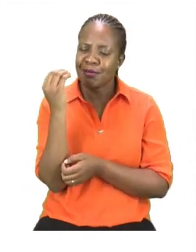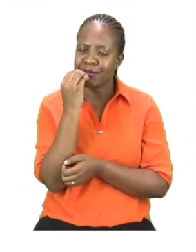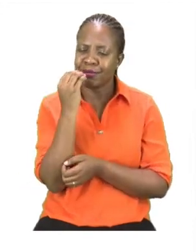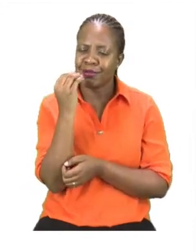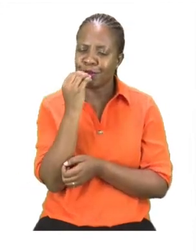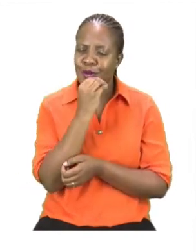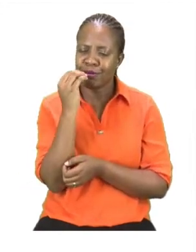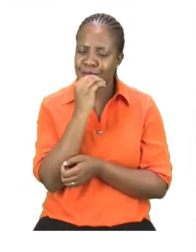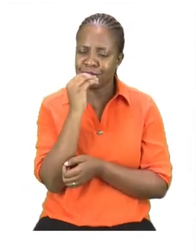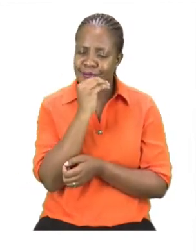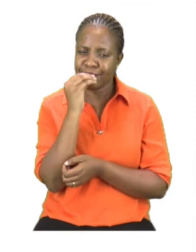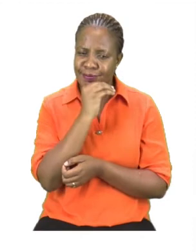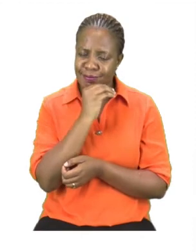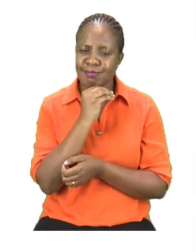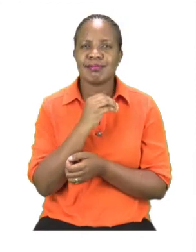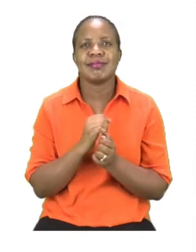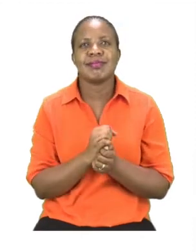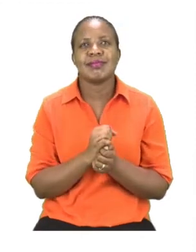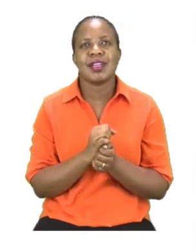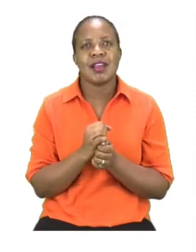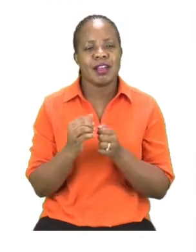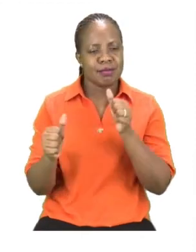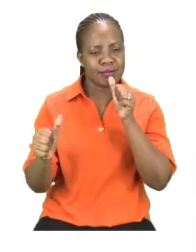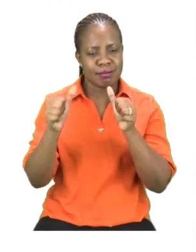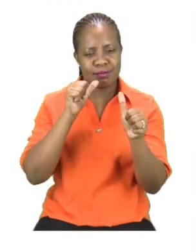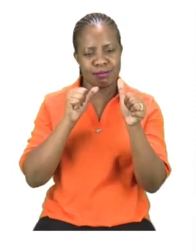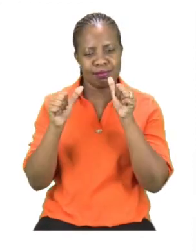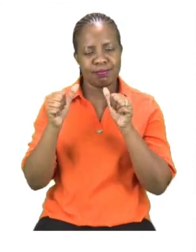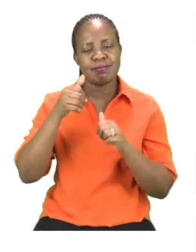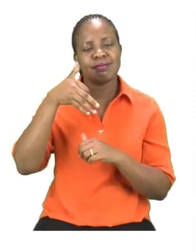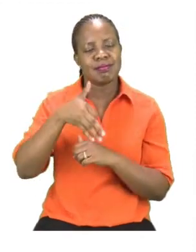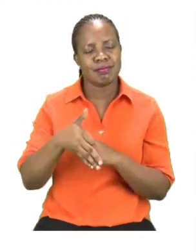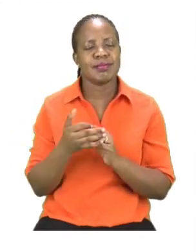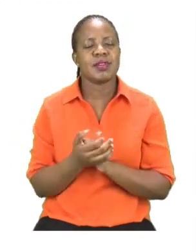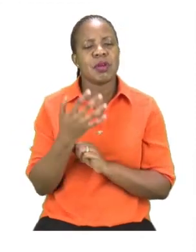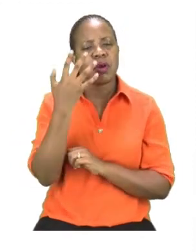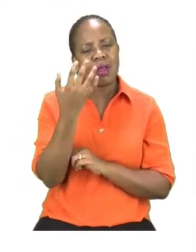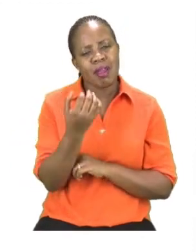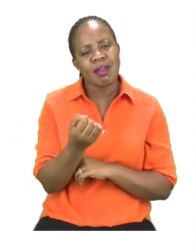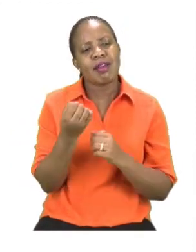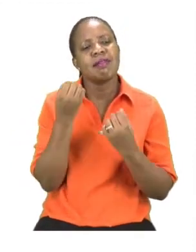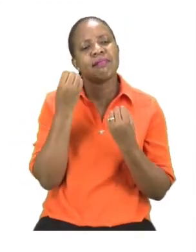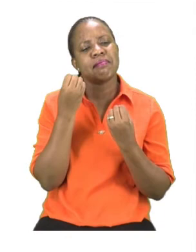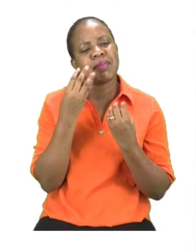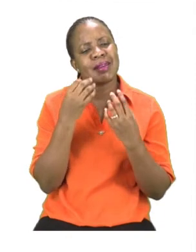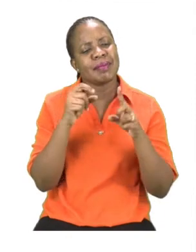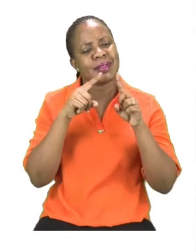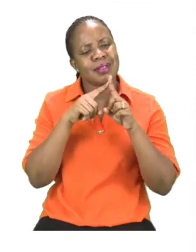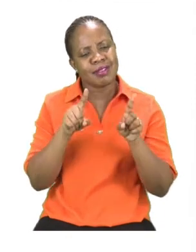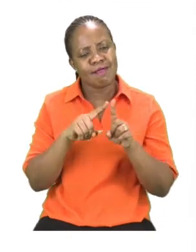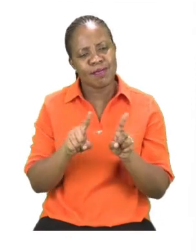of foods that we can eat and sometimes we even eat many of them